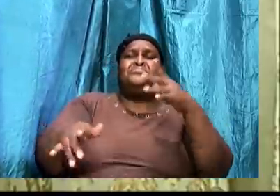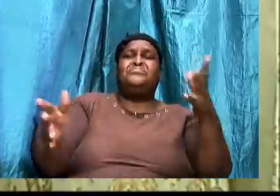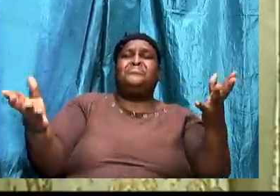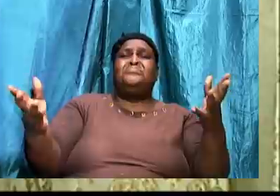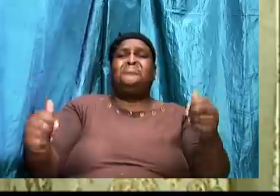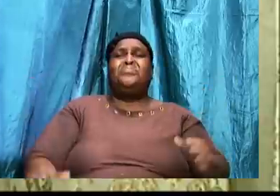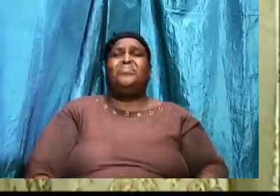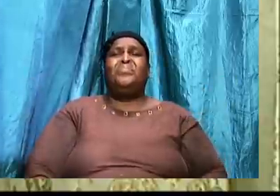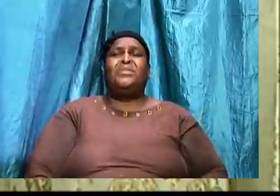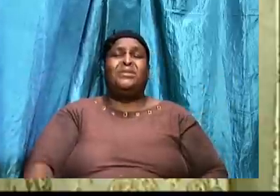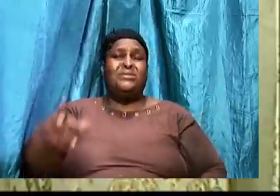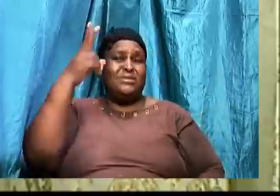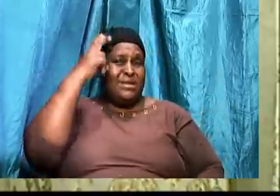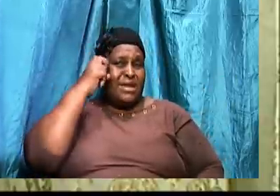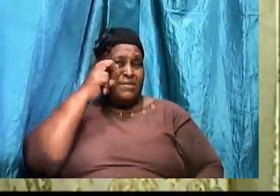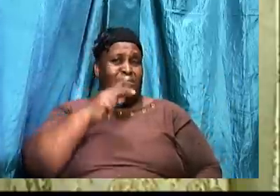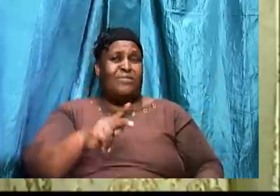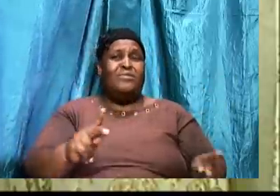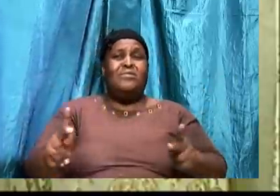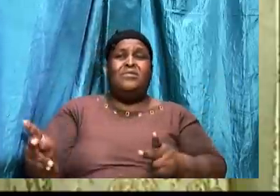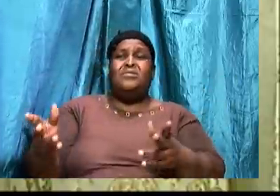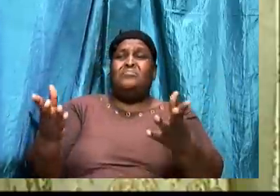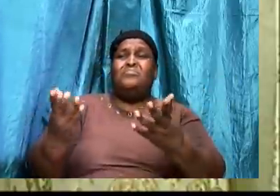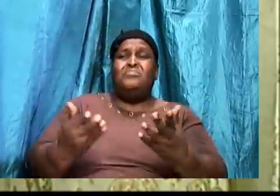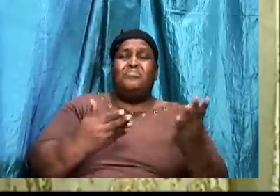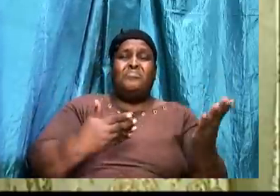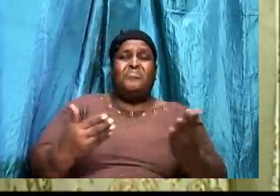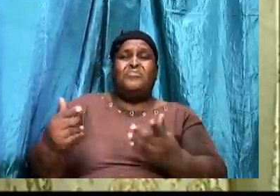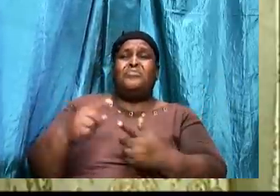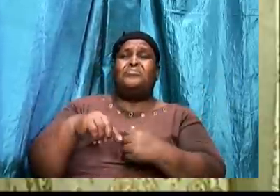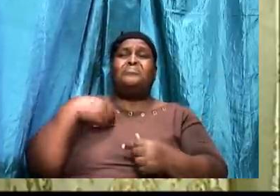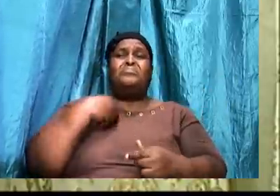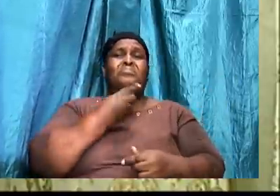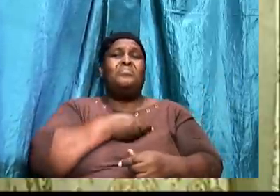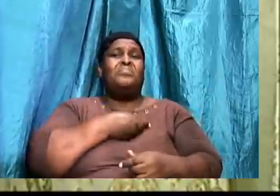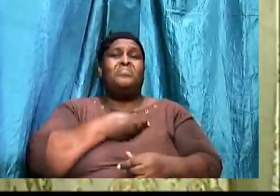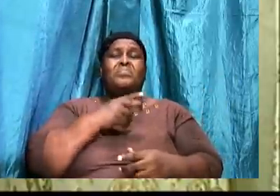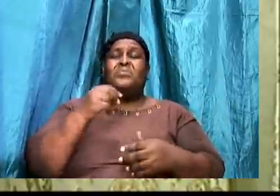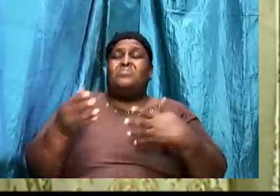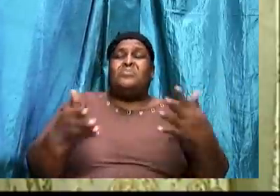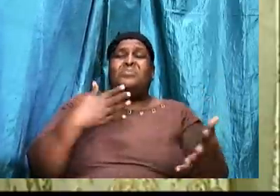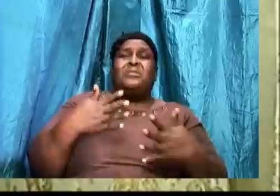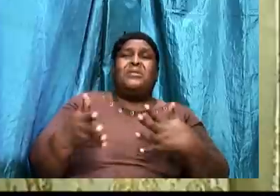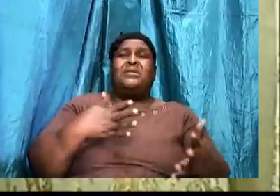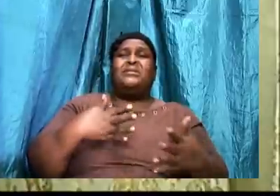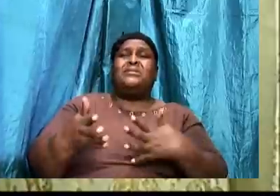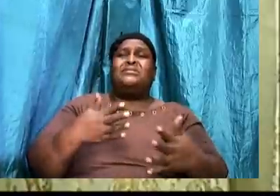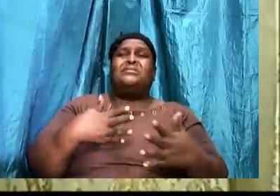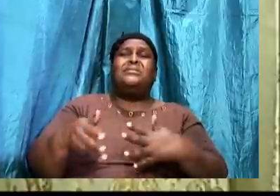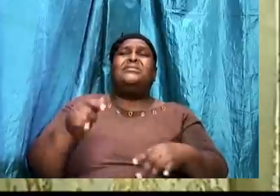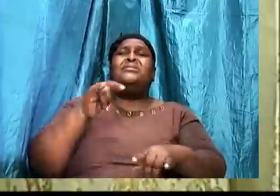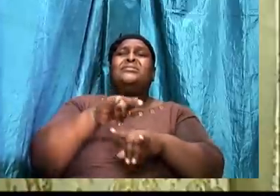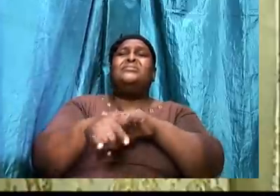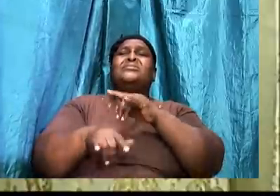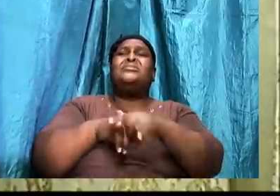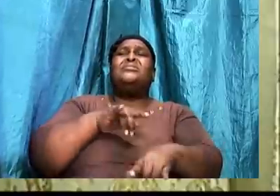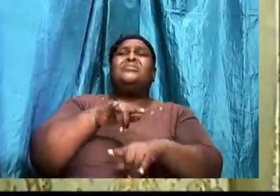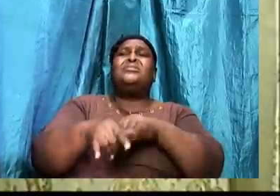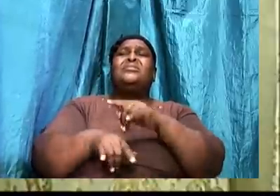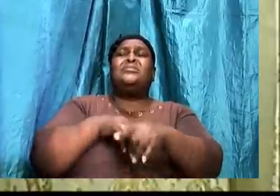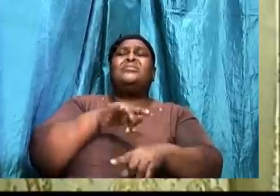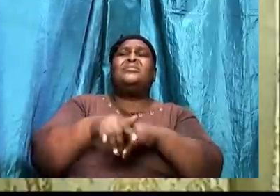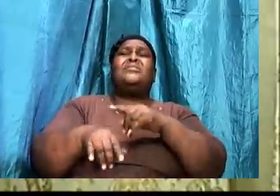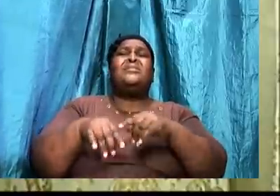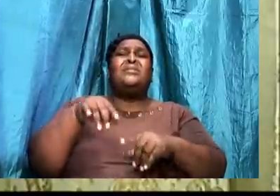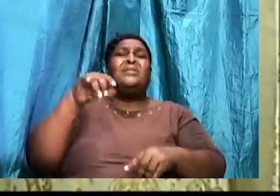He will throw at us. Irrespective of the fiery darts. He throws at us. If